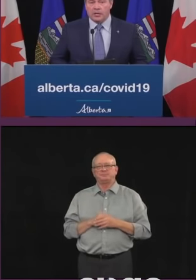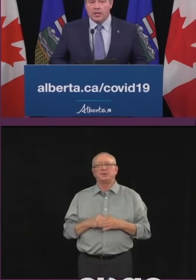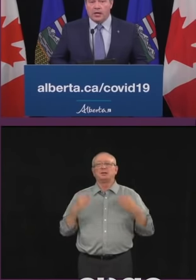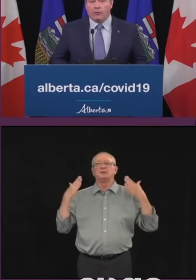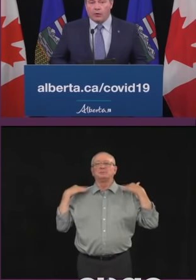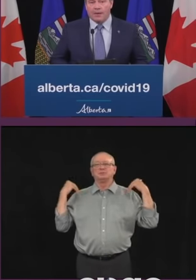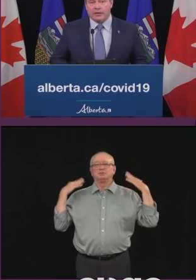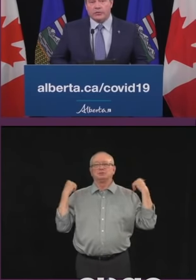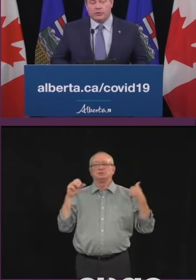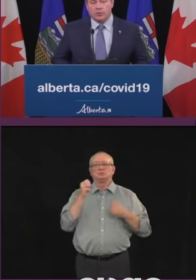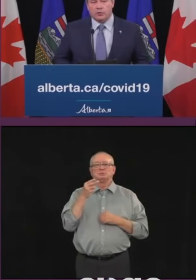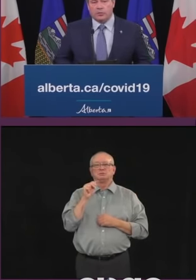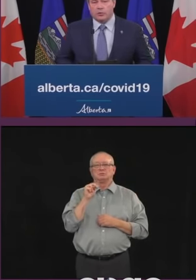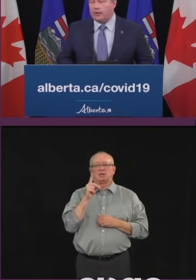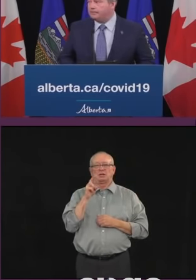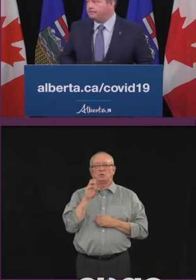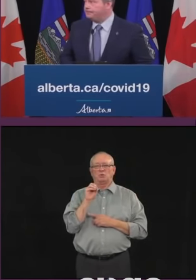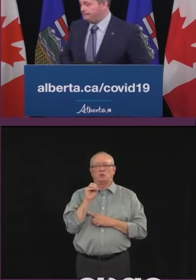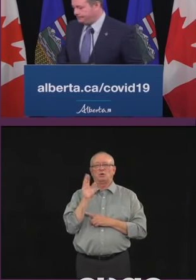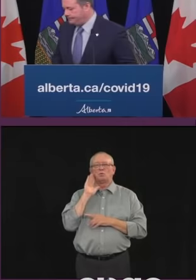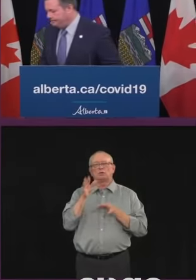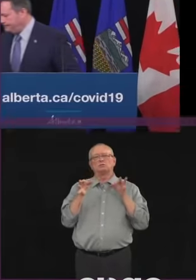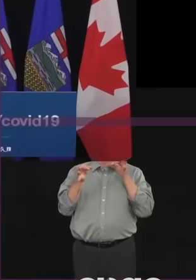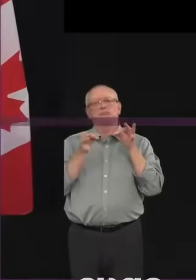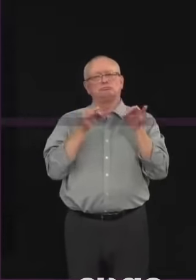Alberta's free mass distribution program.